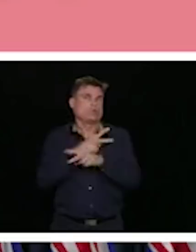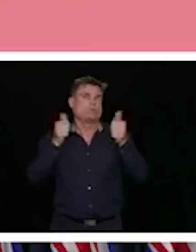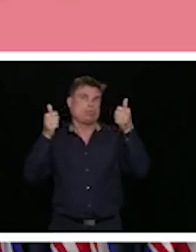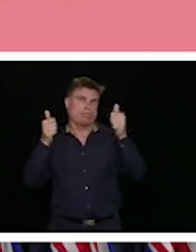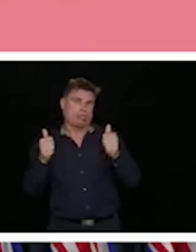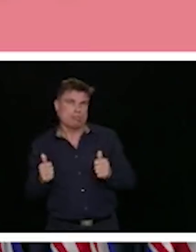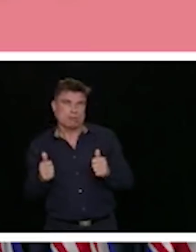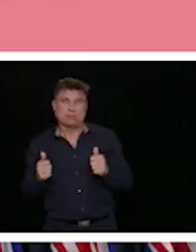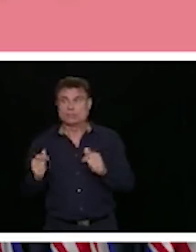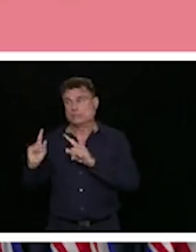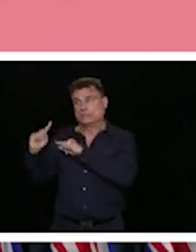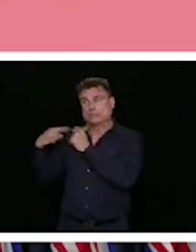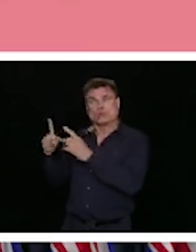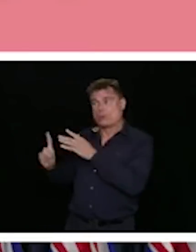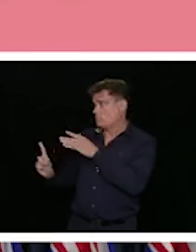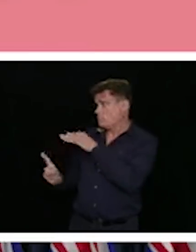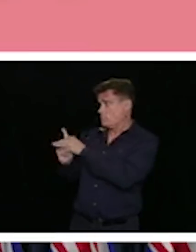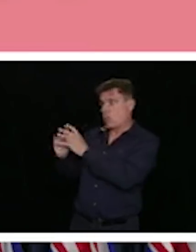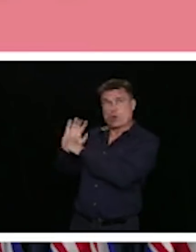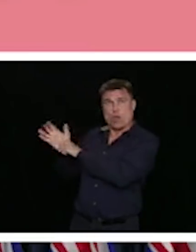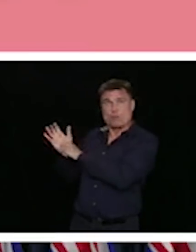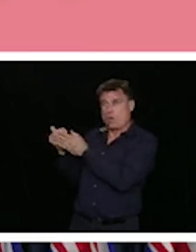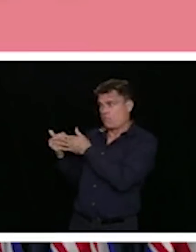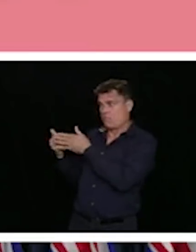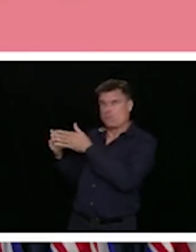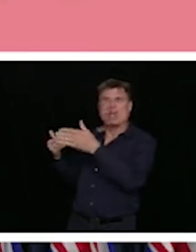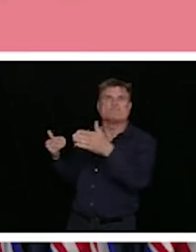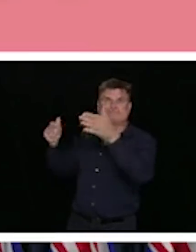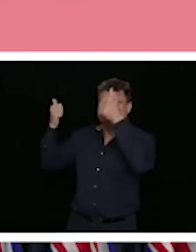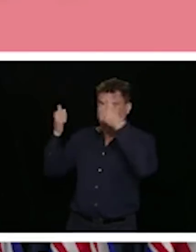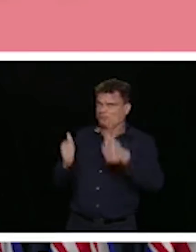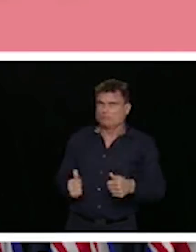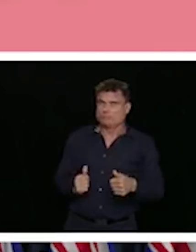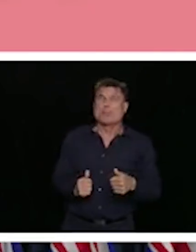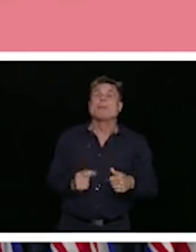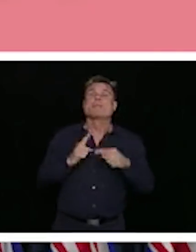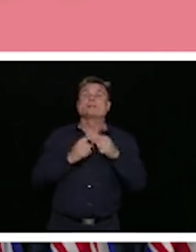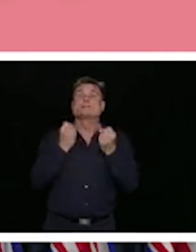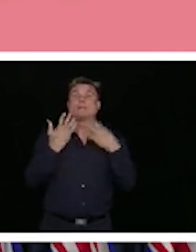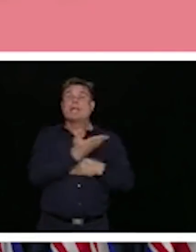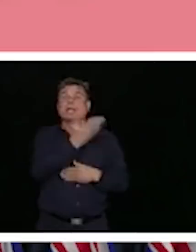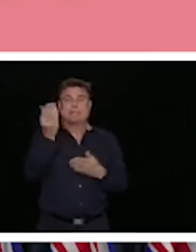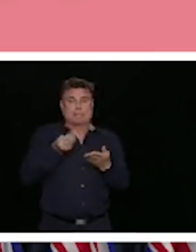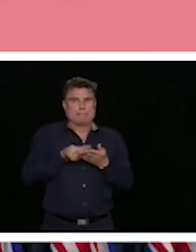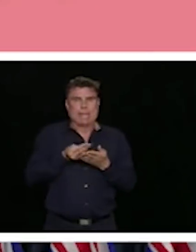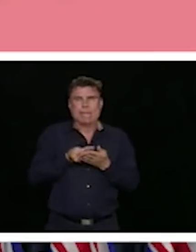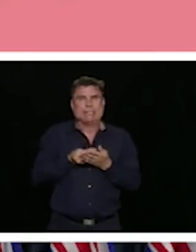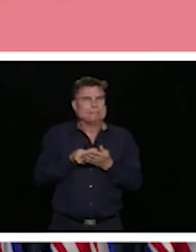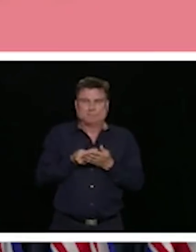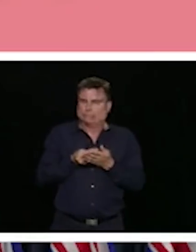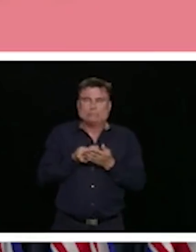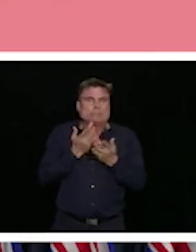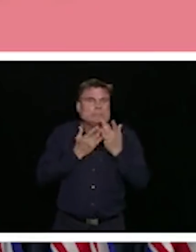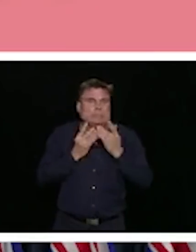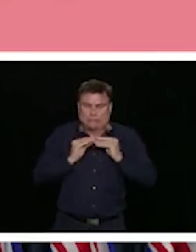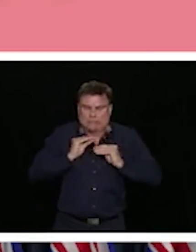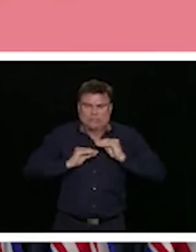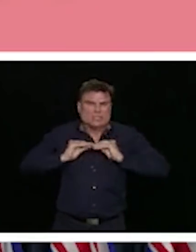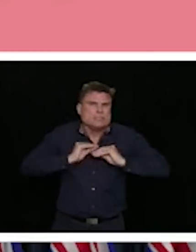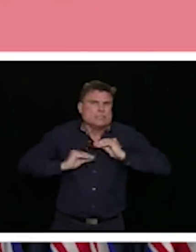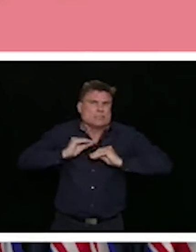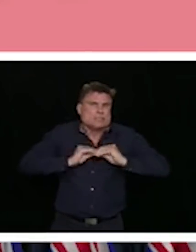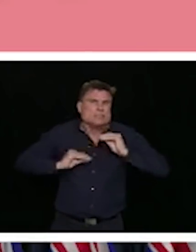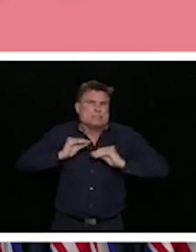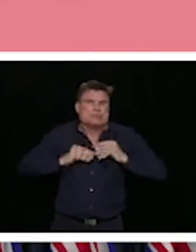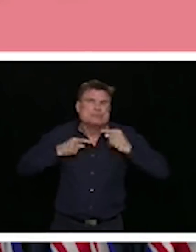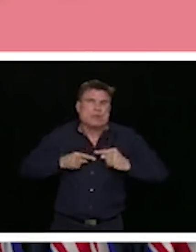Many have also experienced additional economic burden. And young people have experienced greater impacts than many others in the